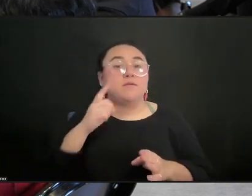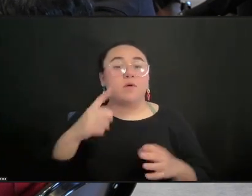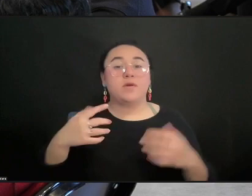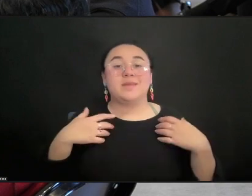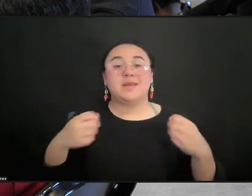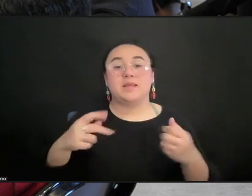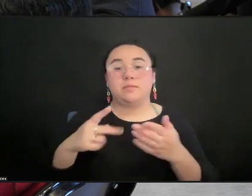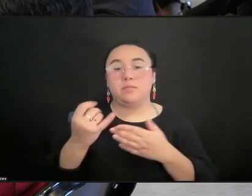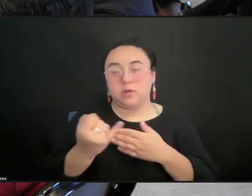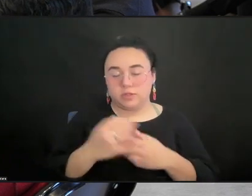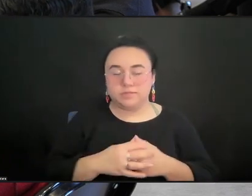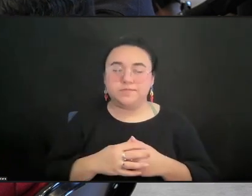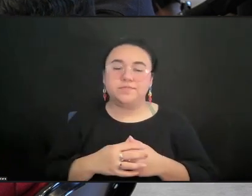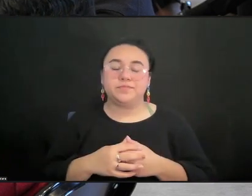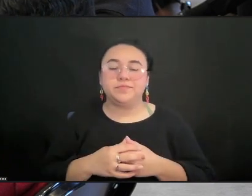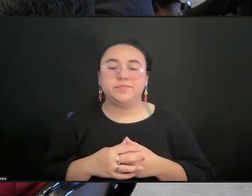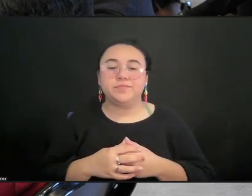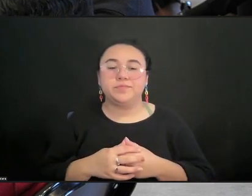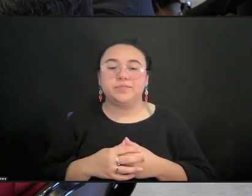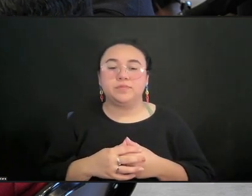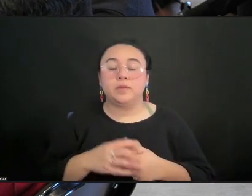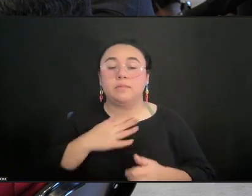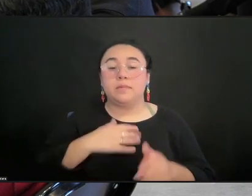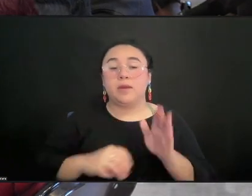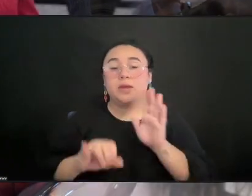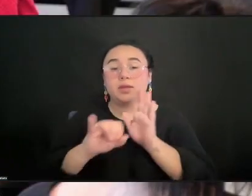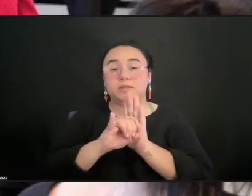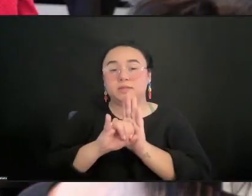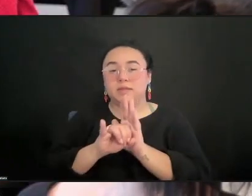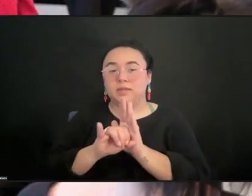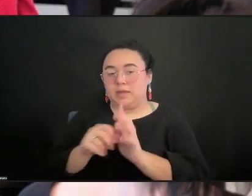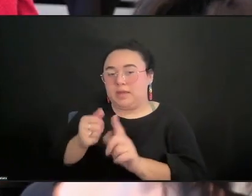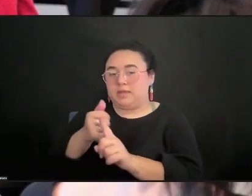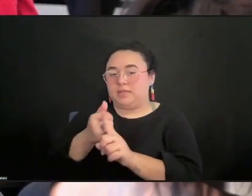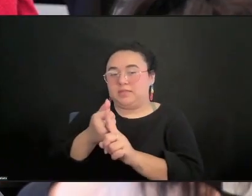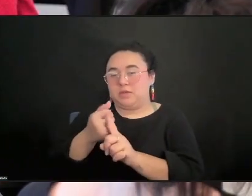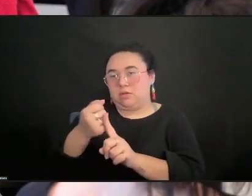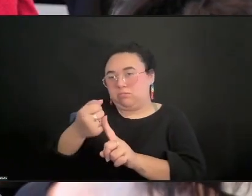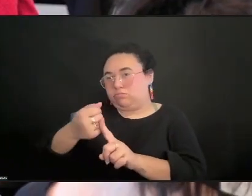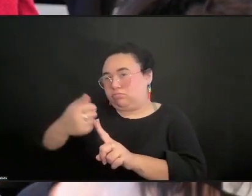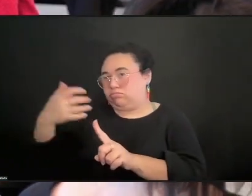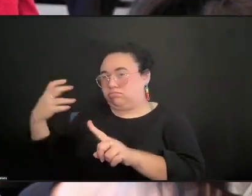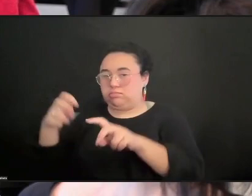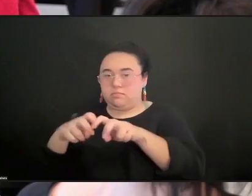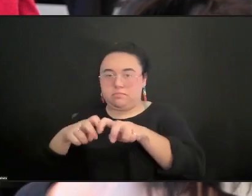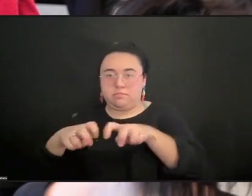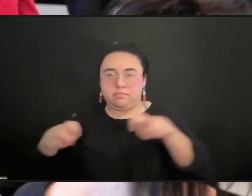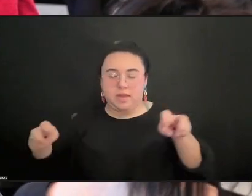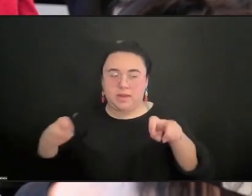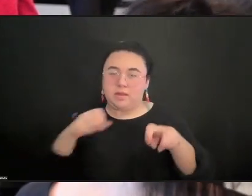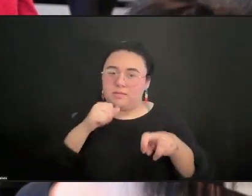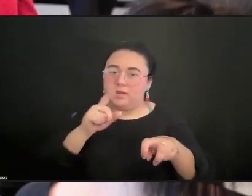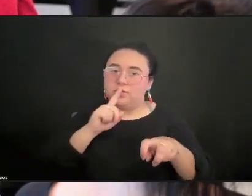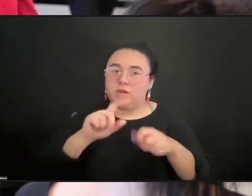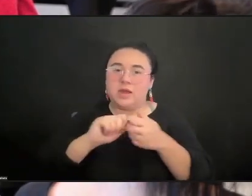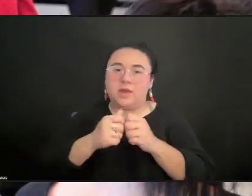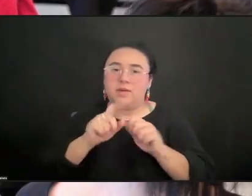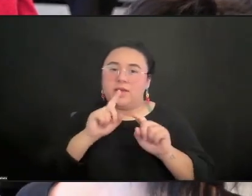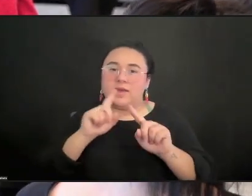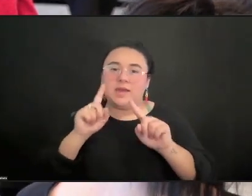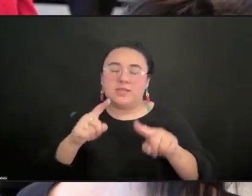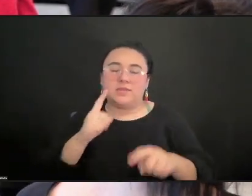And my identity is its own panel, but I never know how to answer this question for visual, but